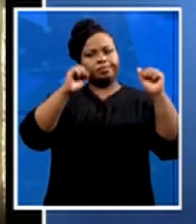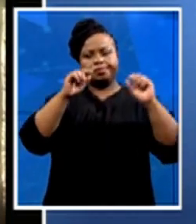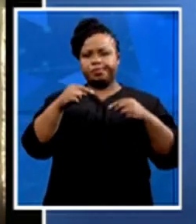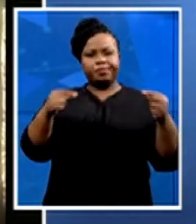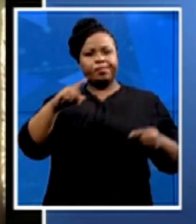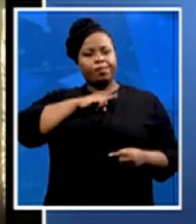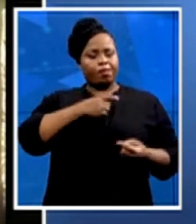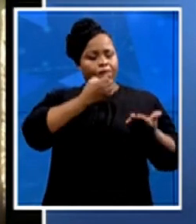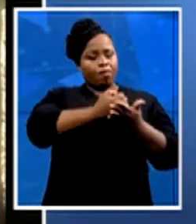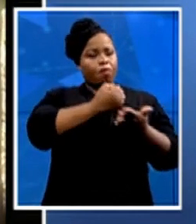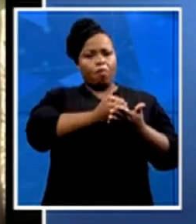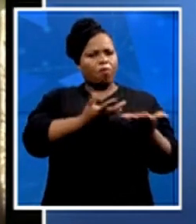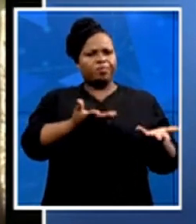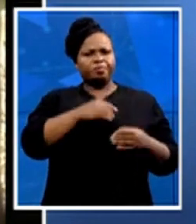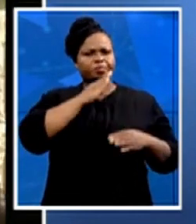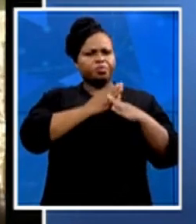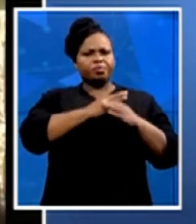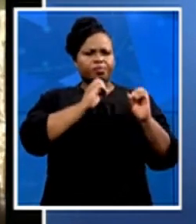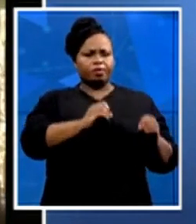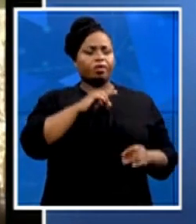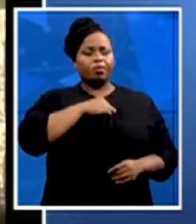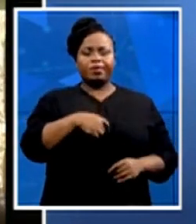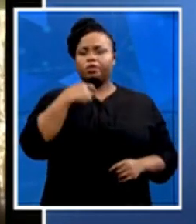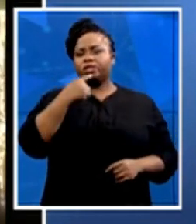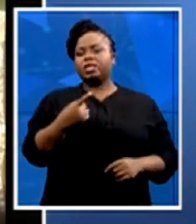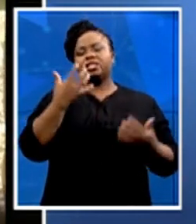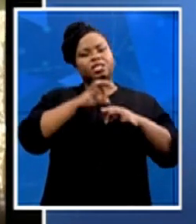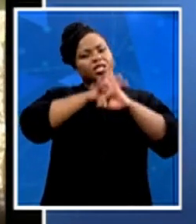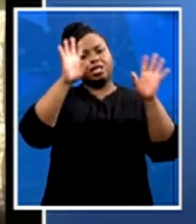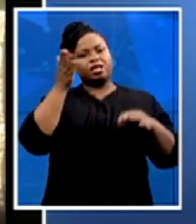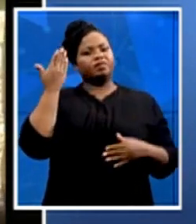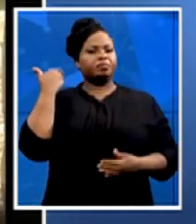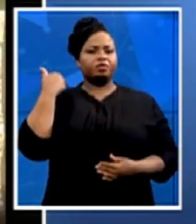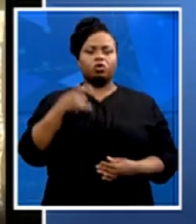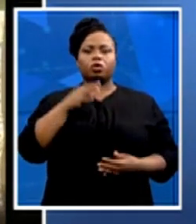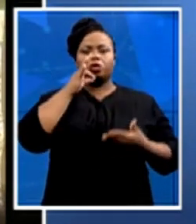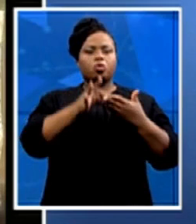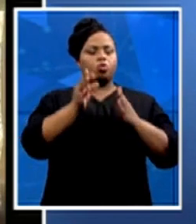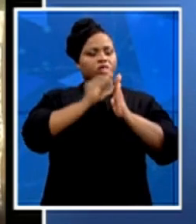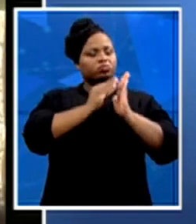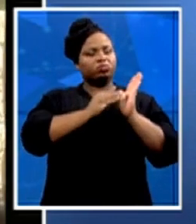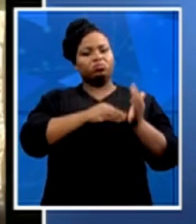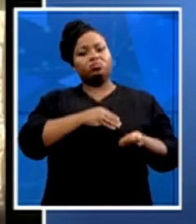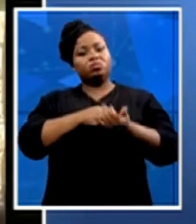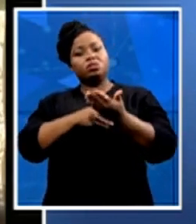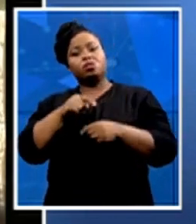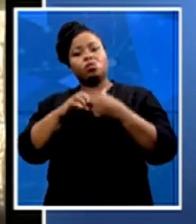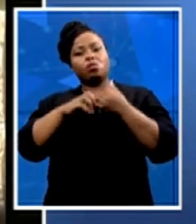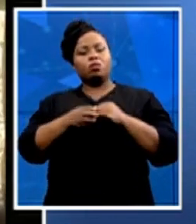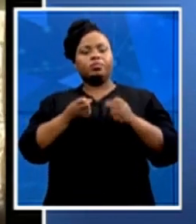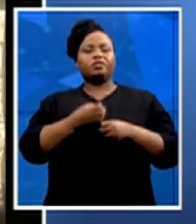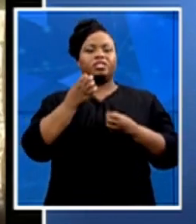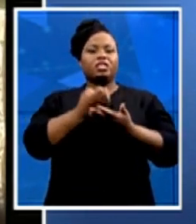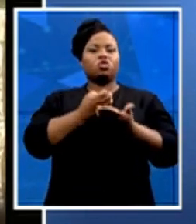been very clear in the proposals that it has made towards the issue of economic freedom in our lifetime. The